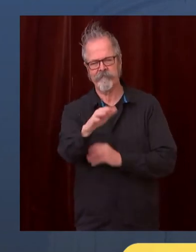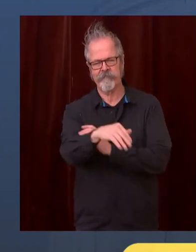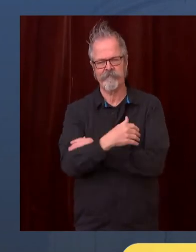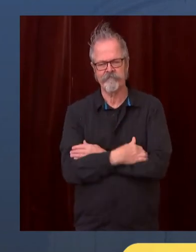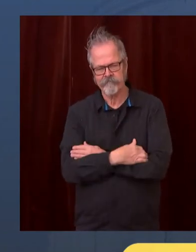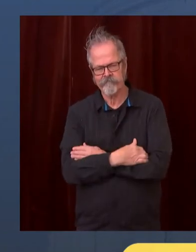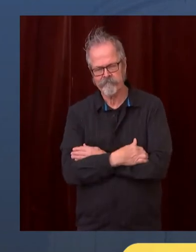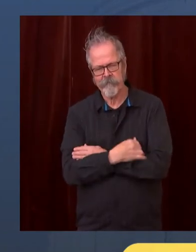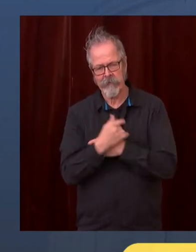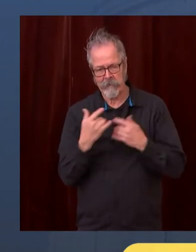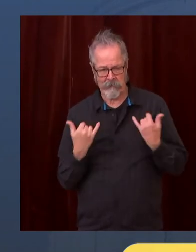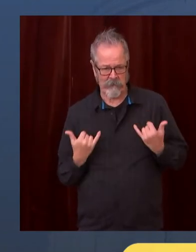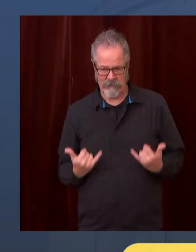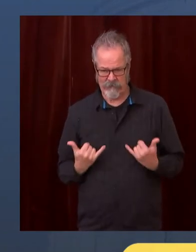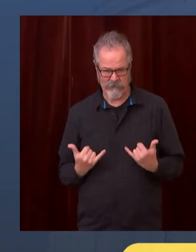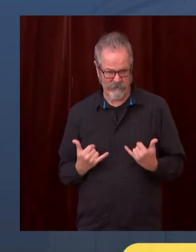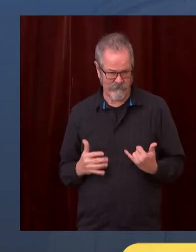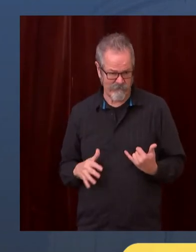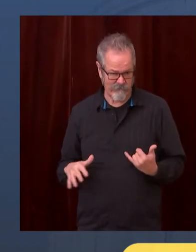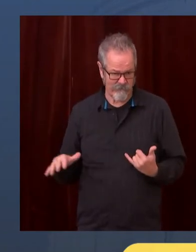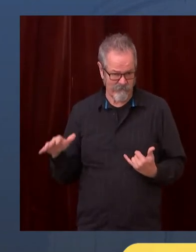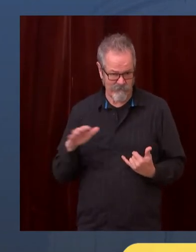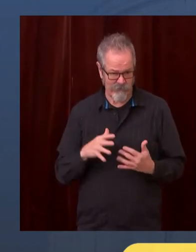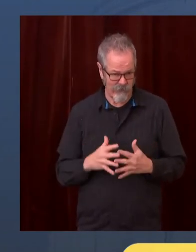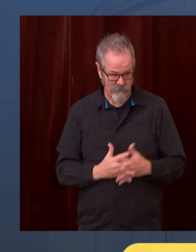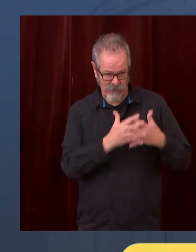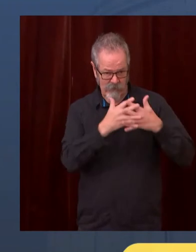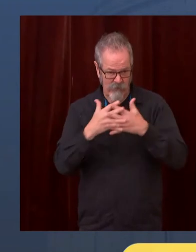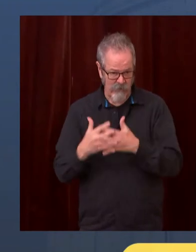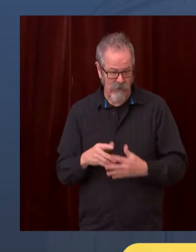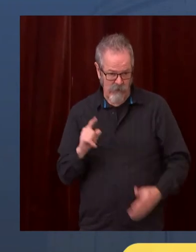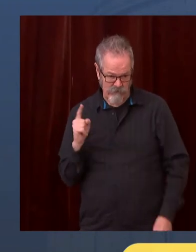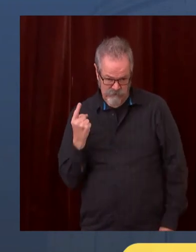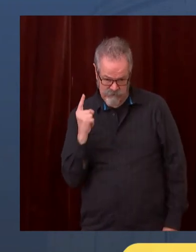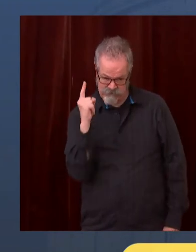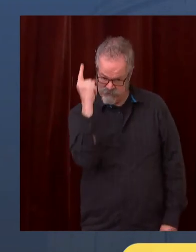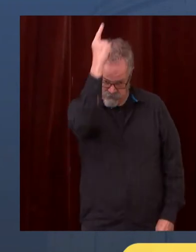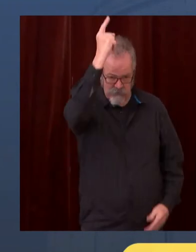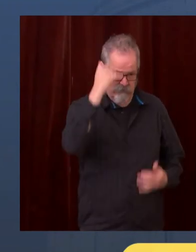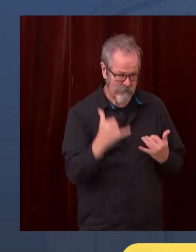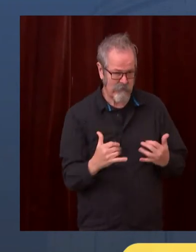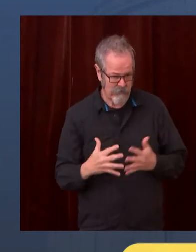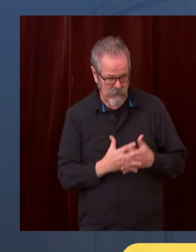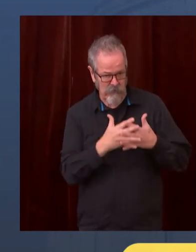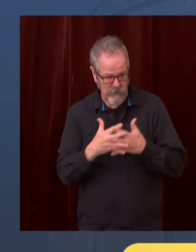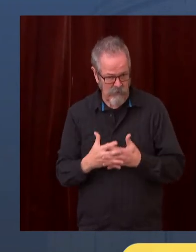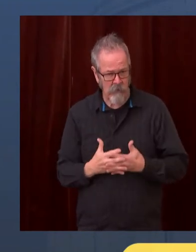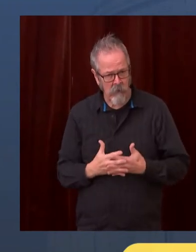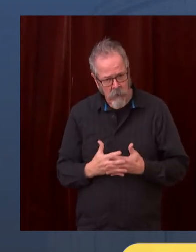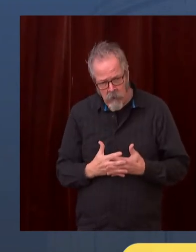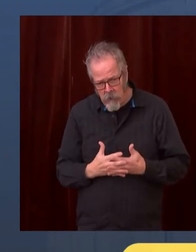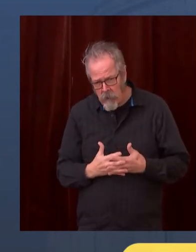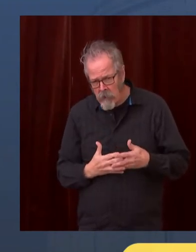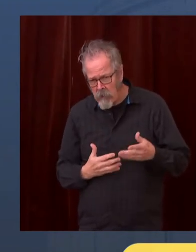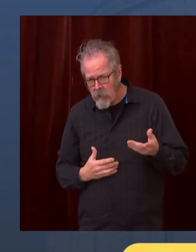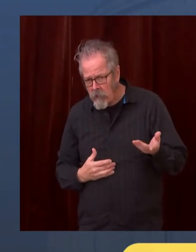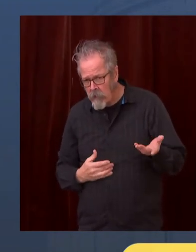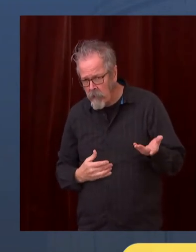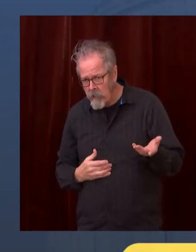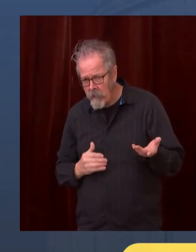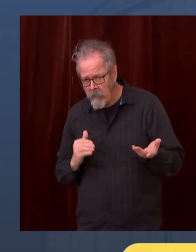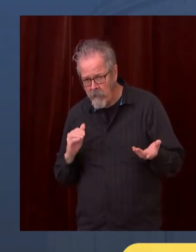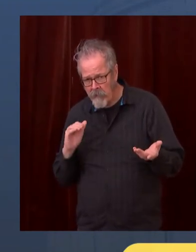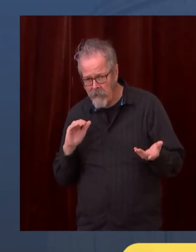nation, it seems like certainly an open question of whether restrictions would be relaxed in mid-December, and of course, Congress is not likely to act on